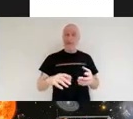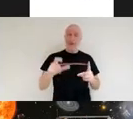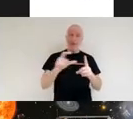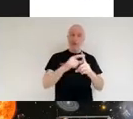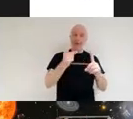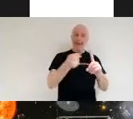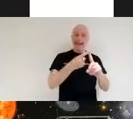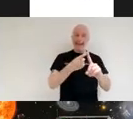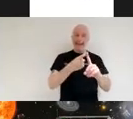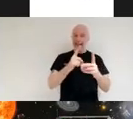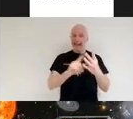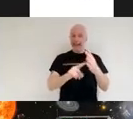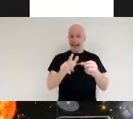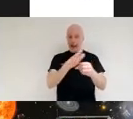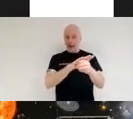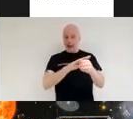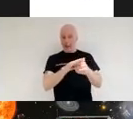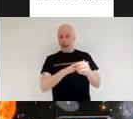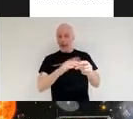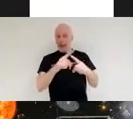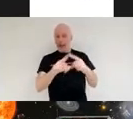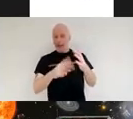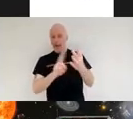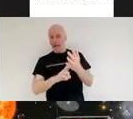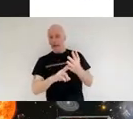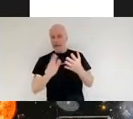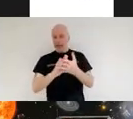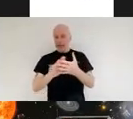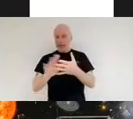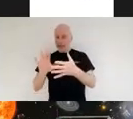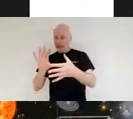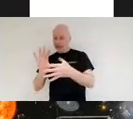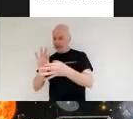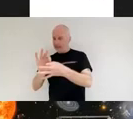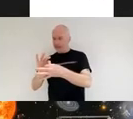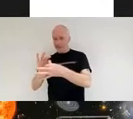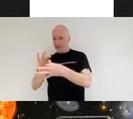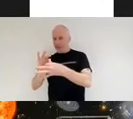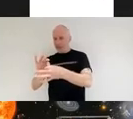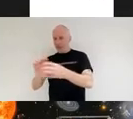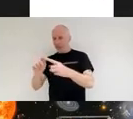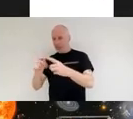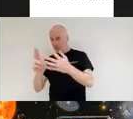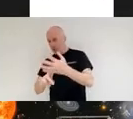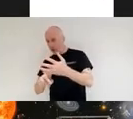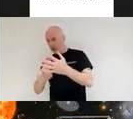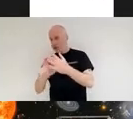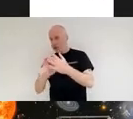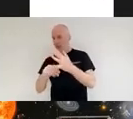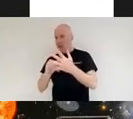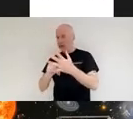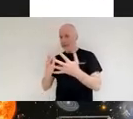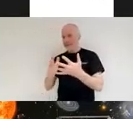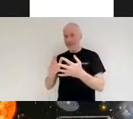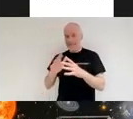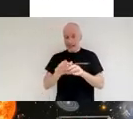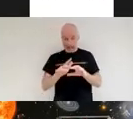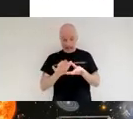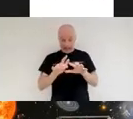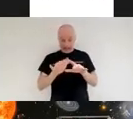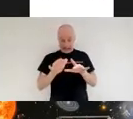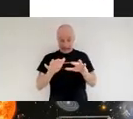electrons that are not bound to a proton or a nucleus and as a result light that was scattering around wasn't actually able to travel anywhere